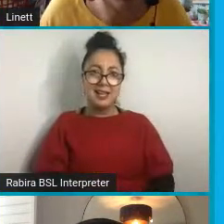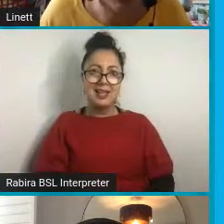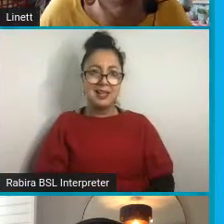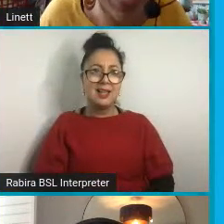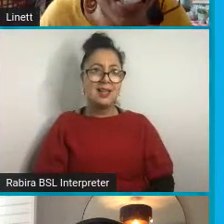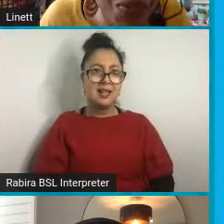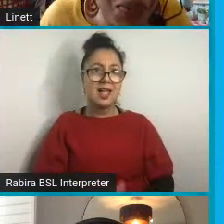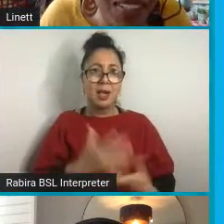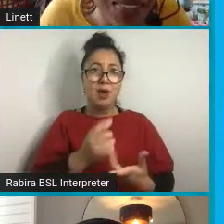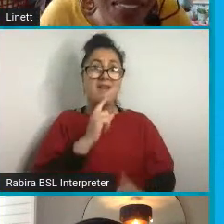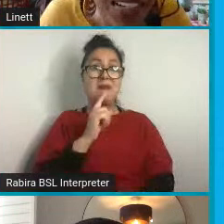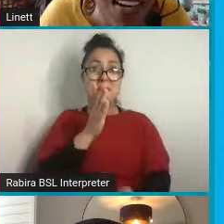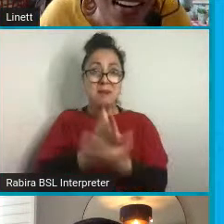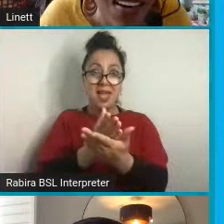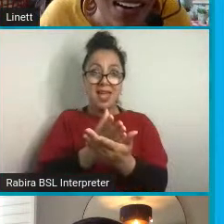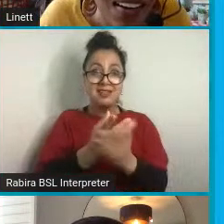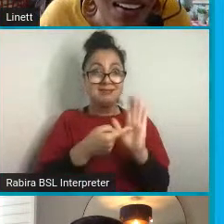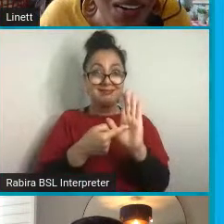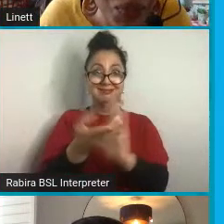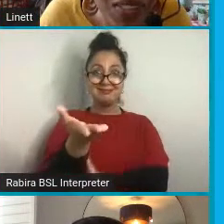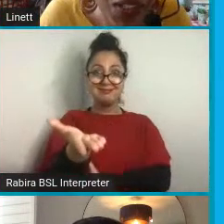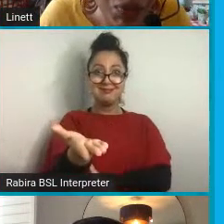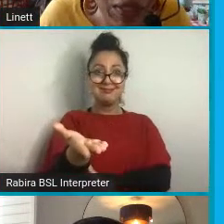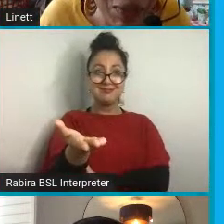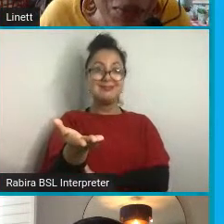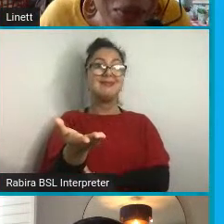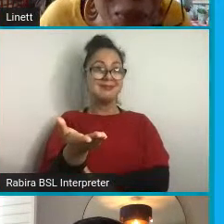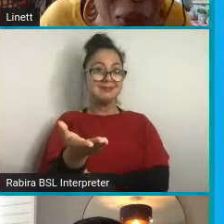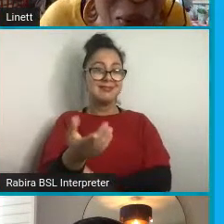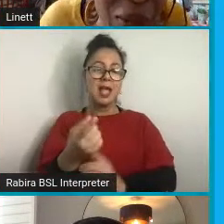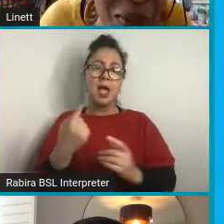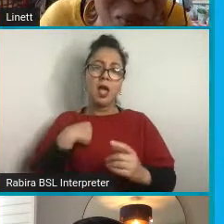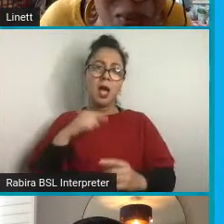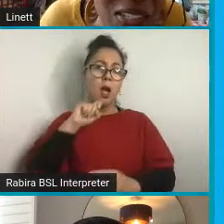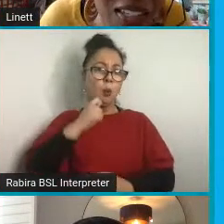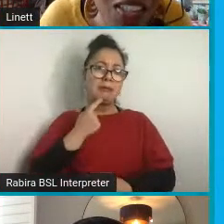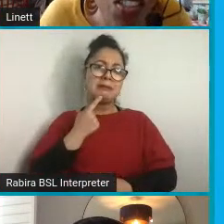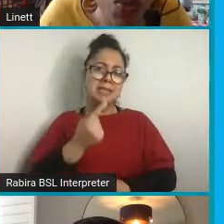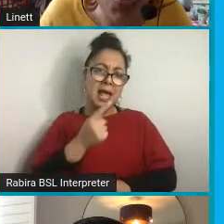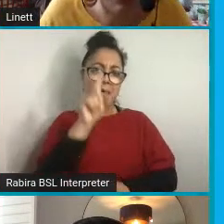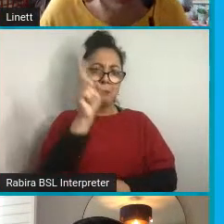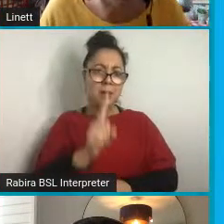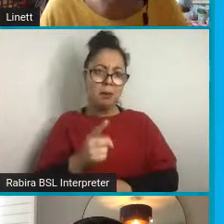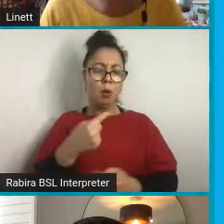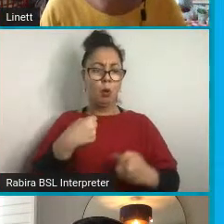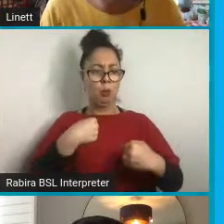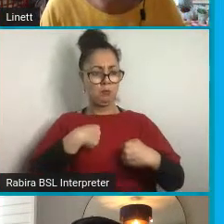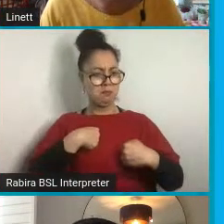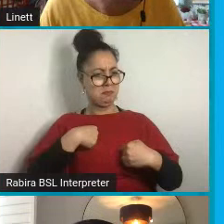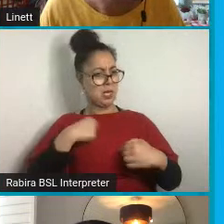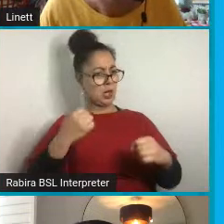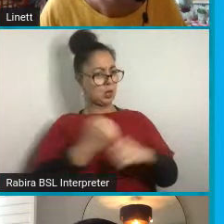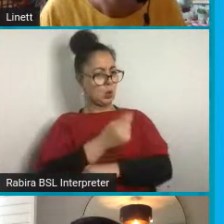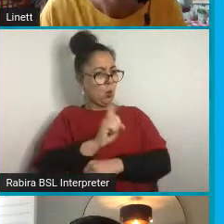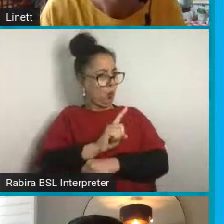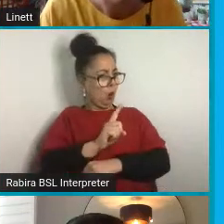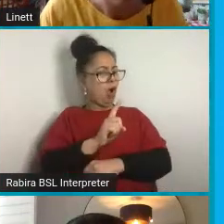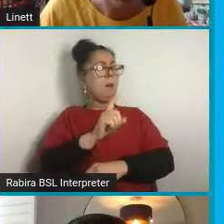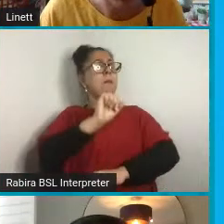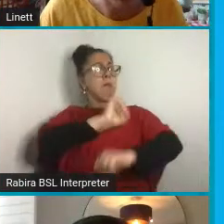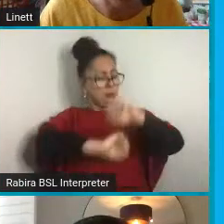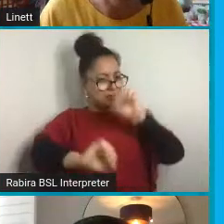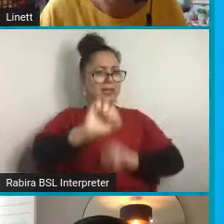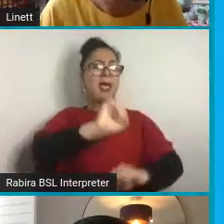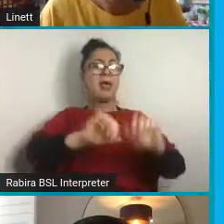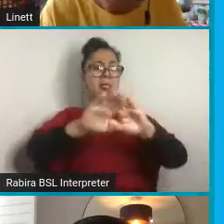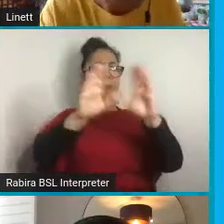got some pledges coming in as well. I will tell people about what I do to protect the planet. That's